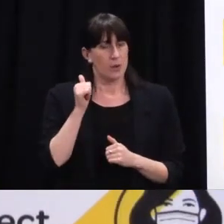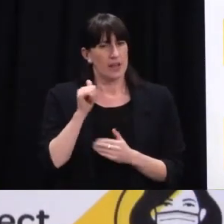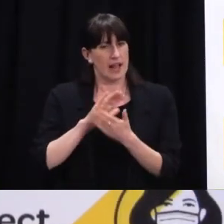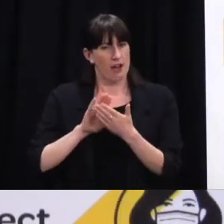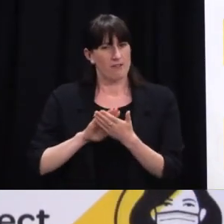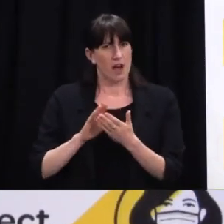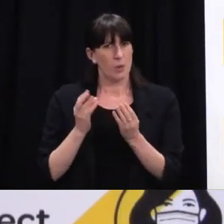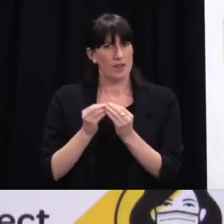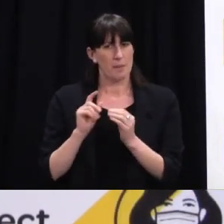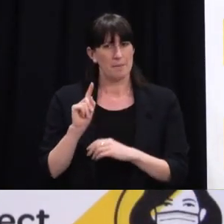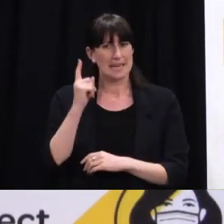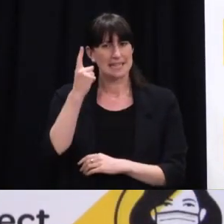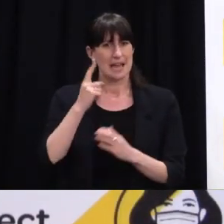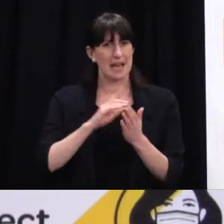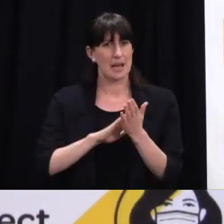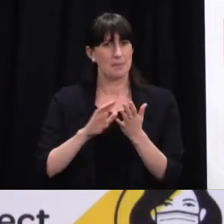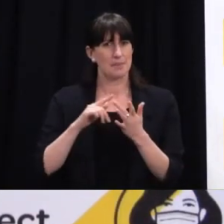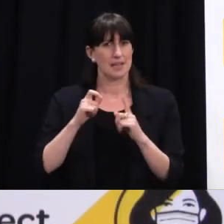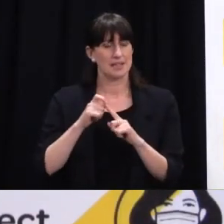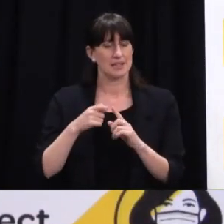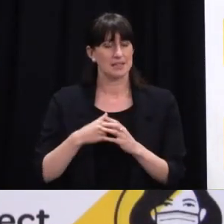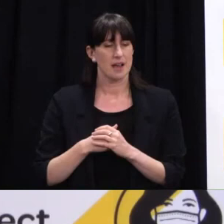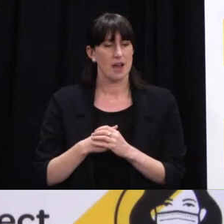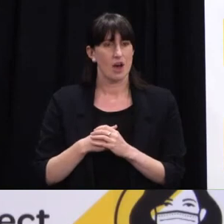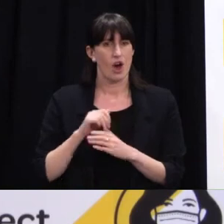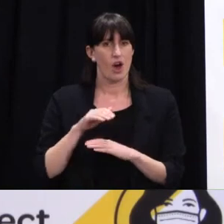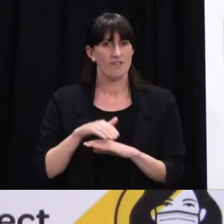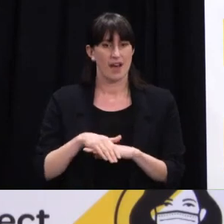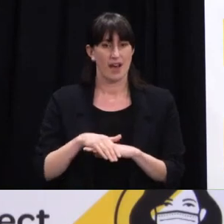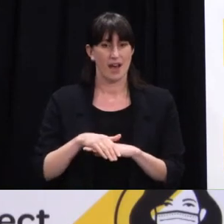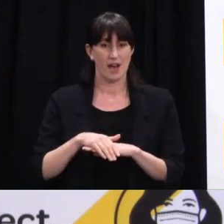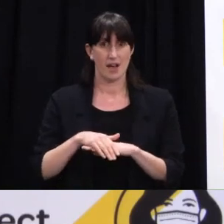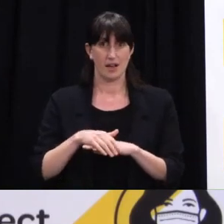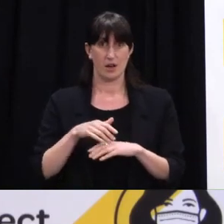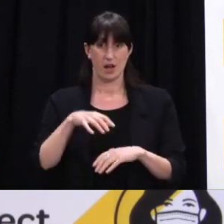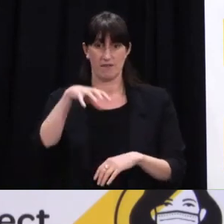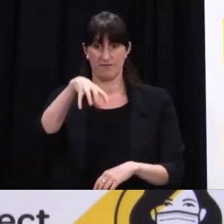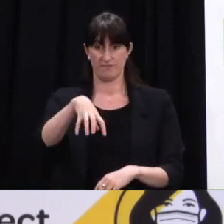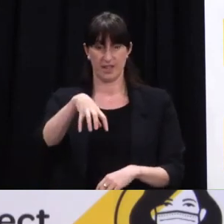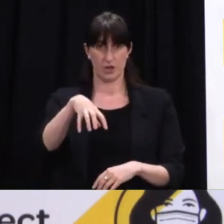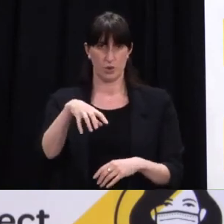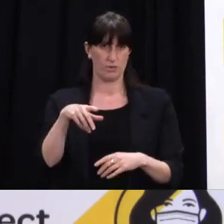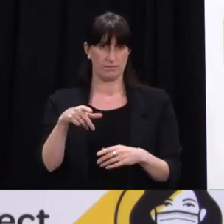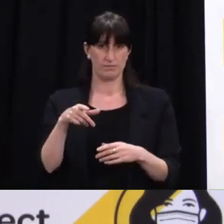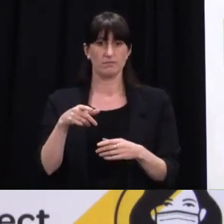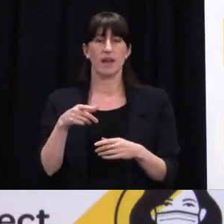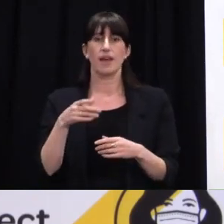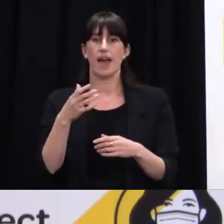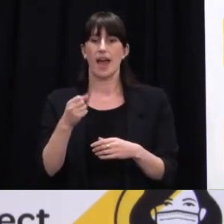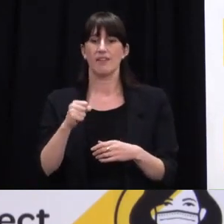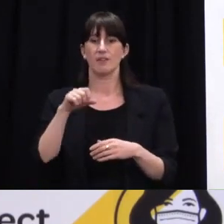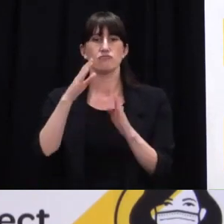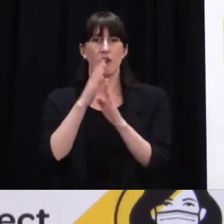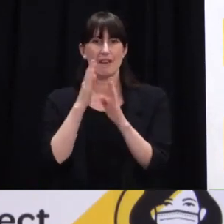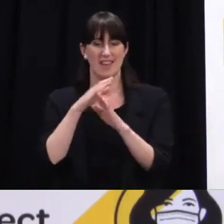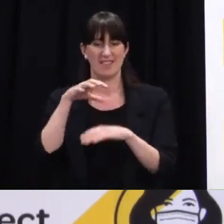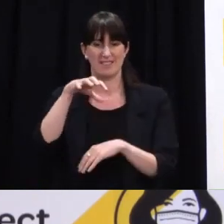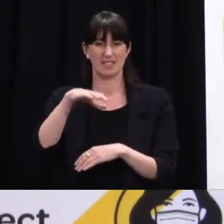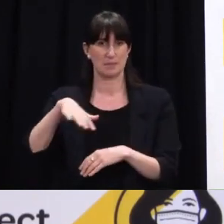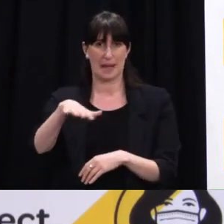whether a hospitality venue that has a function room as well as a bar can use the function room and be classified as a